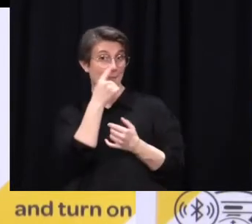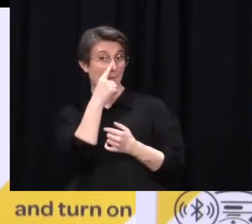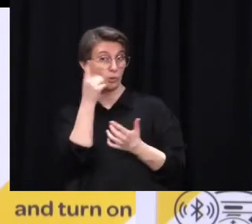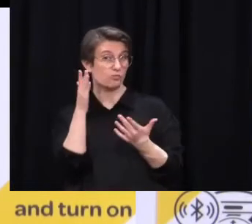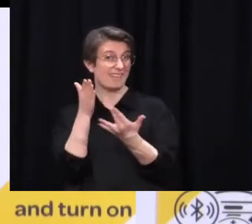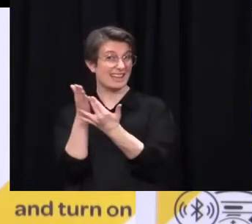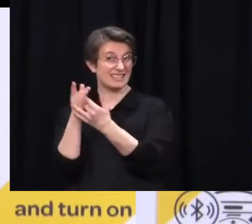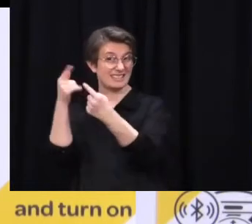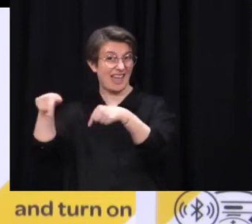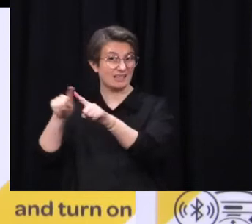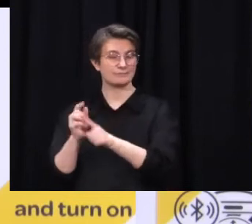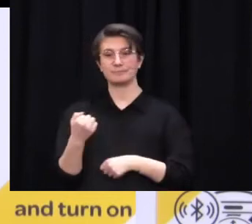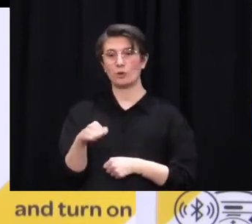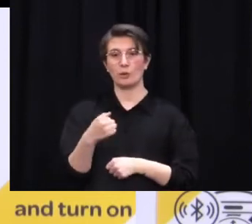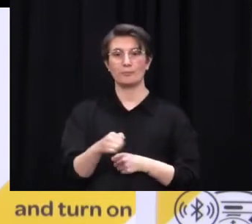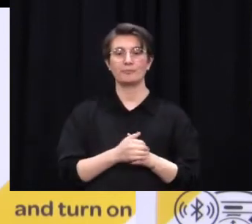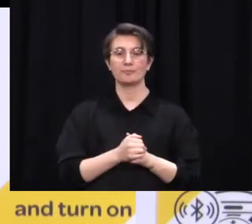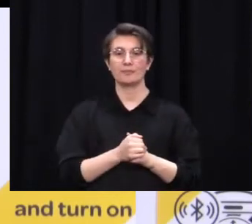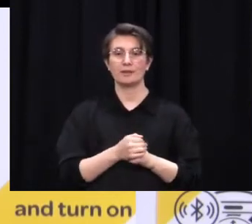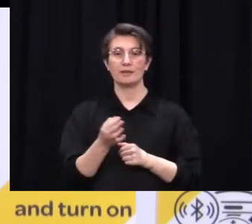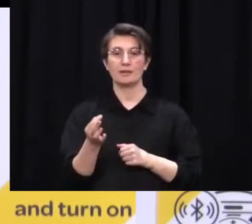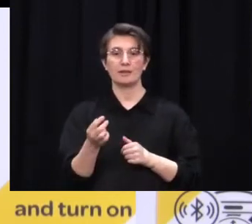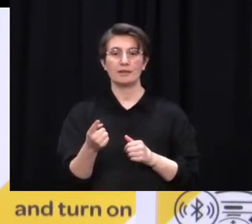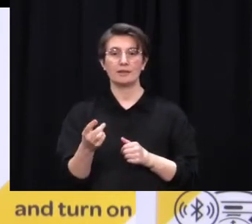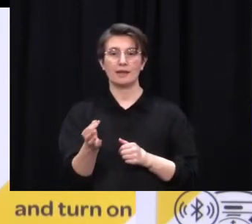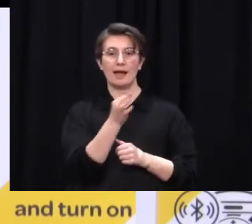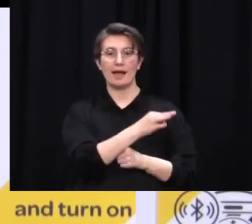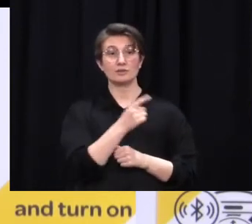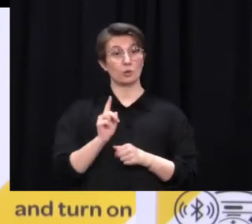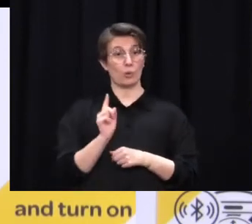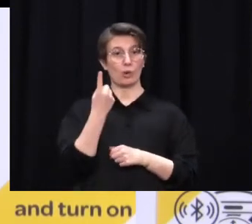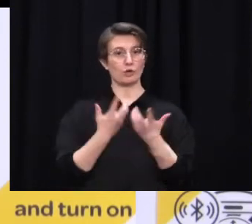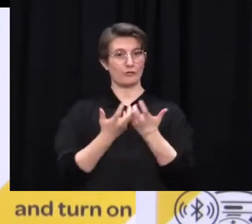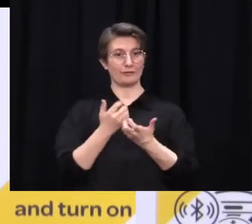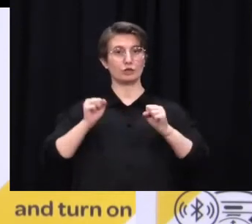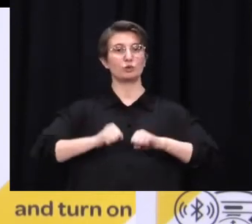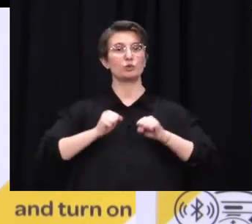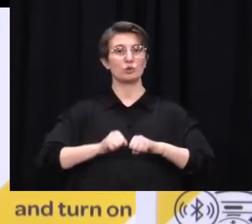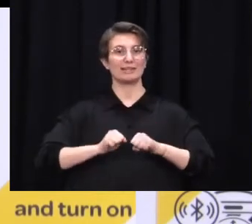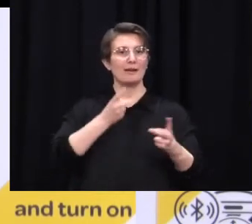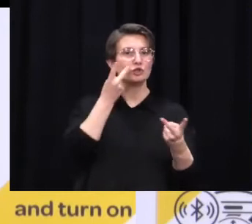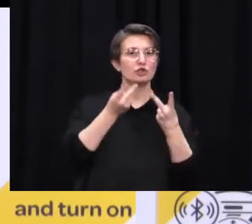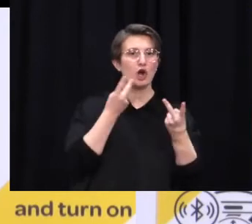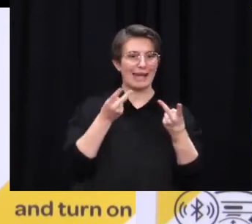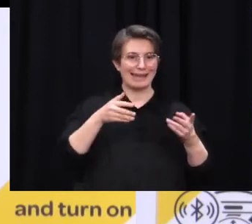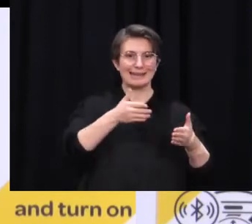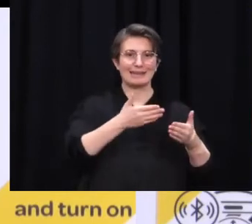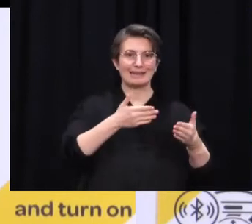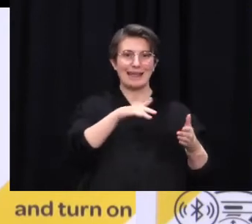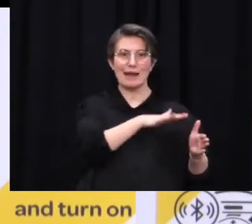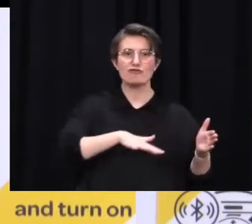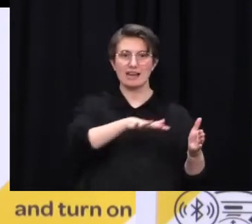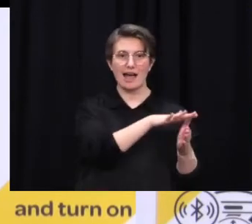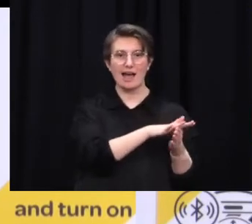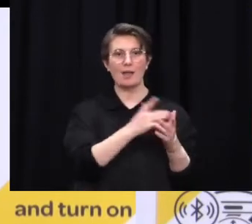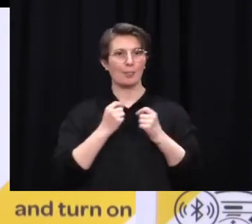you focused on the University of Auckland students, the common dining area and the large ball. Have there any cases come from those venues?